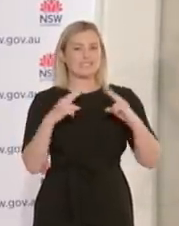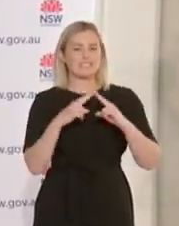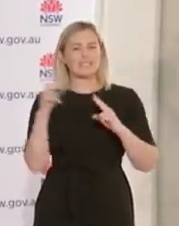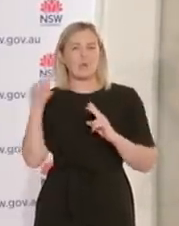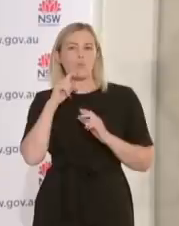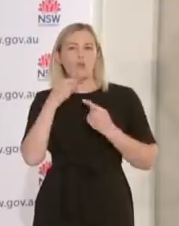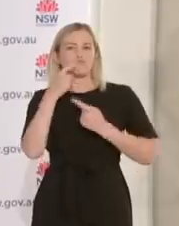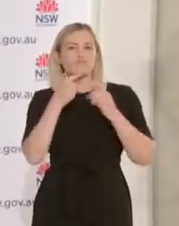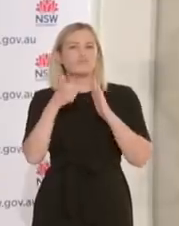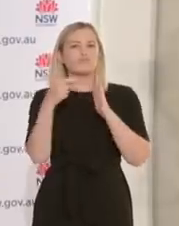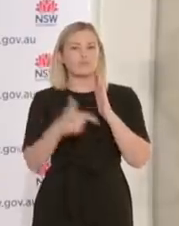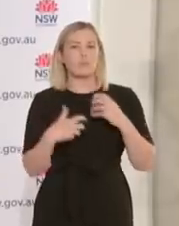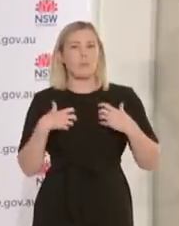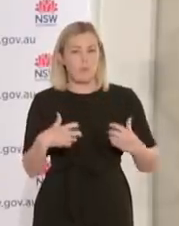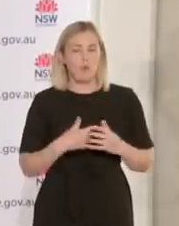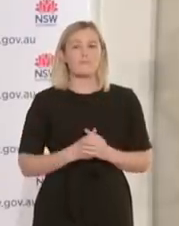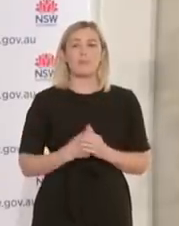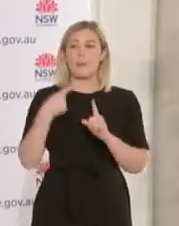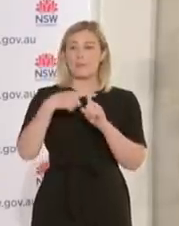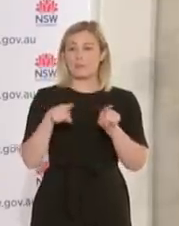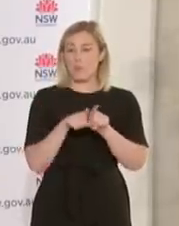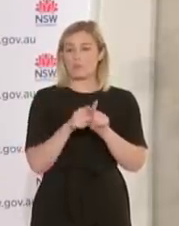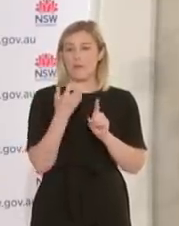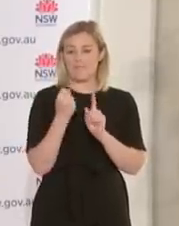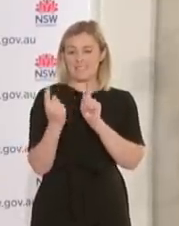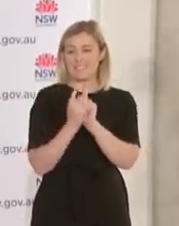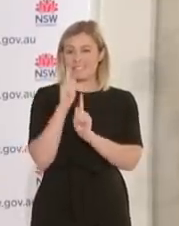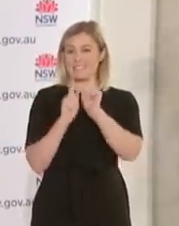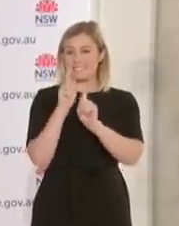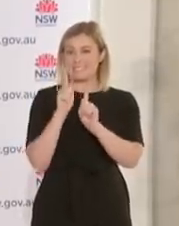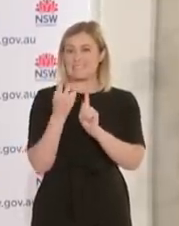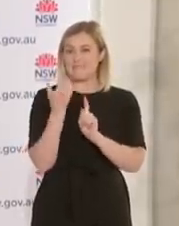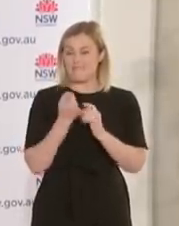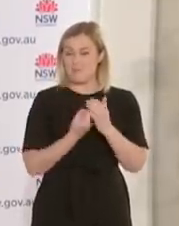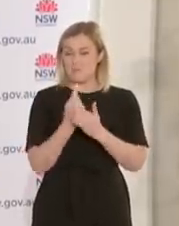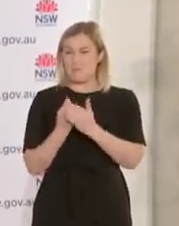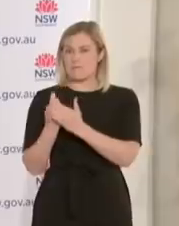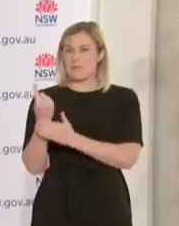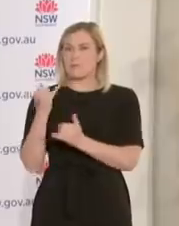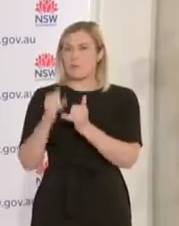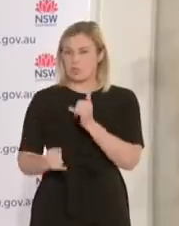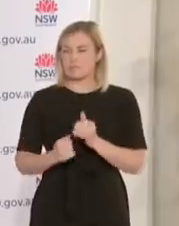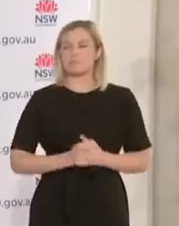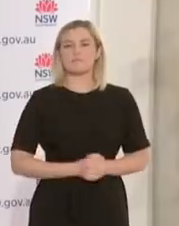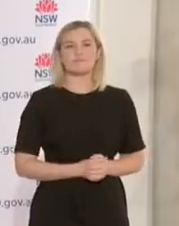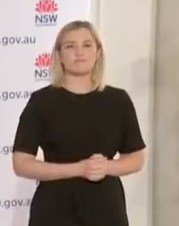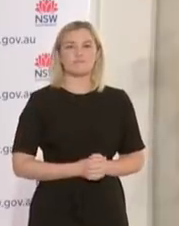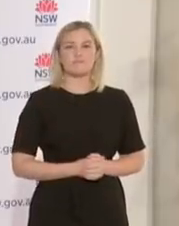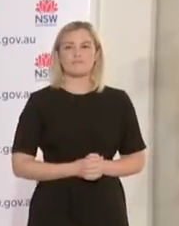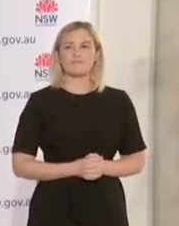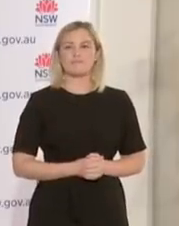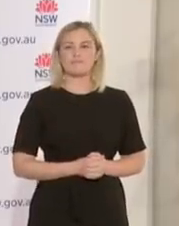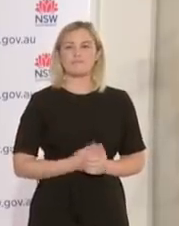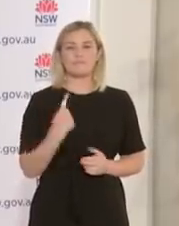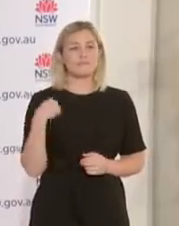some suburbs in the inner Sydney and inner western areas. Again whilst we can look forward to having a